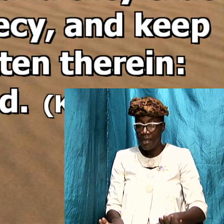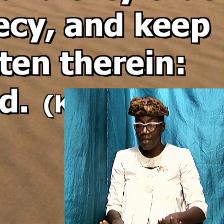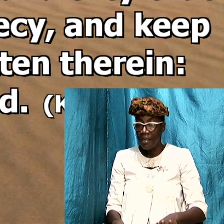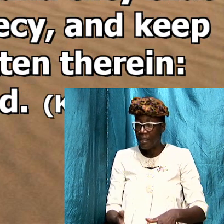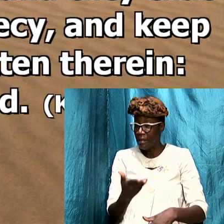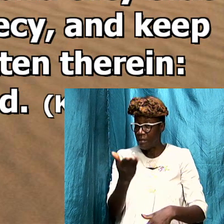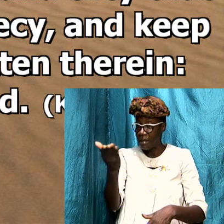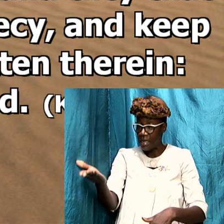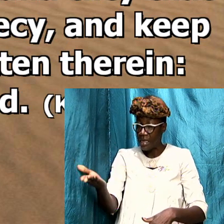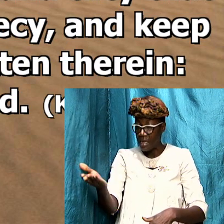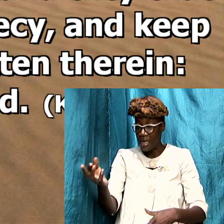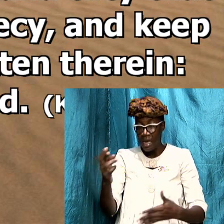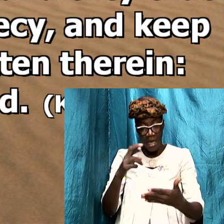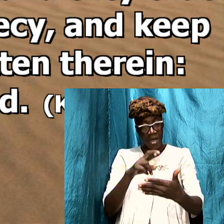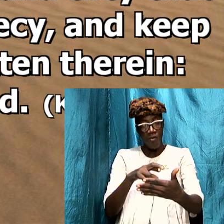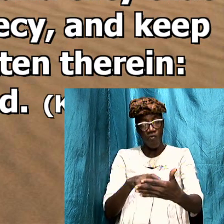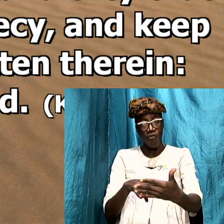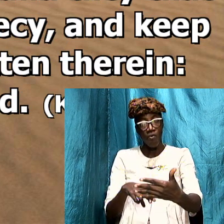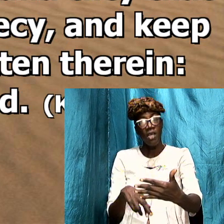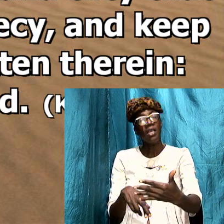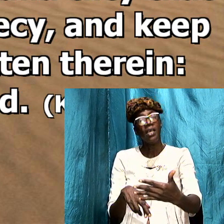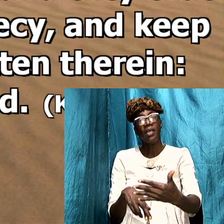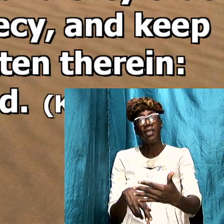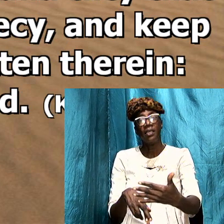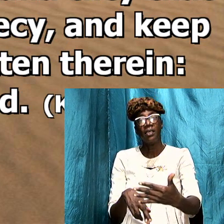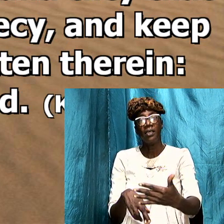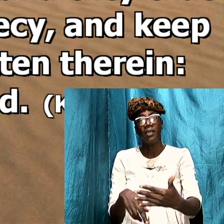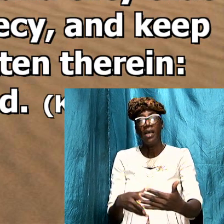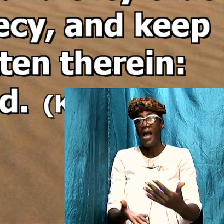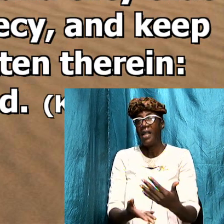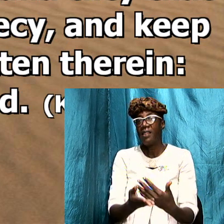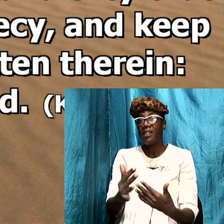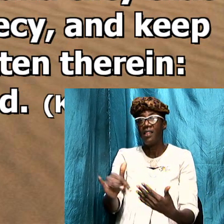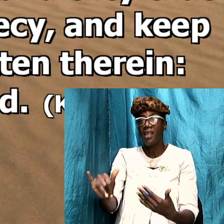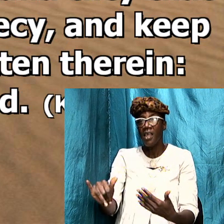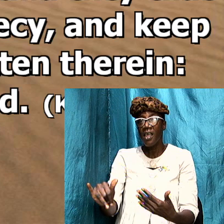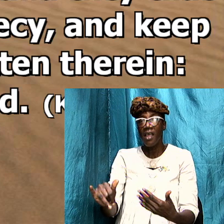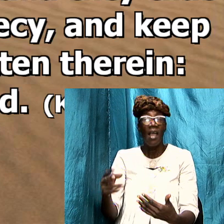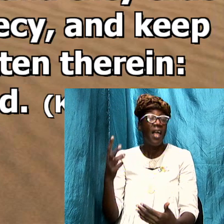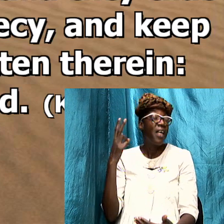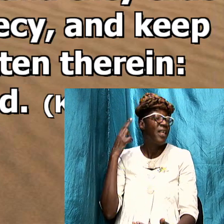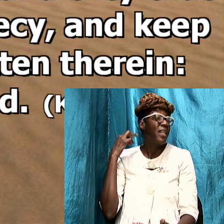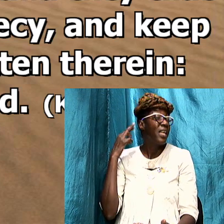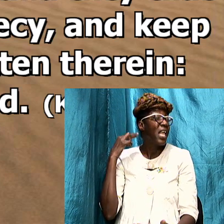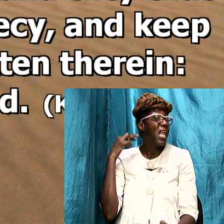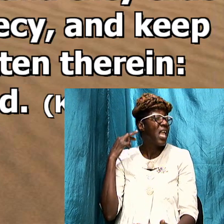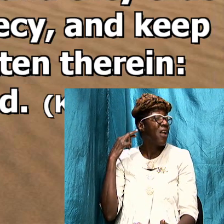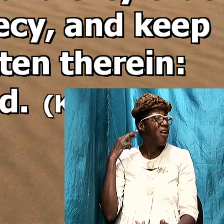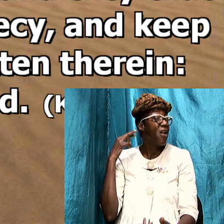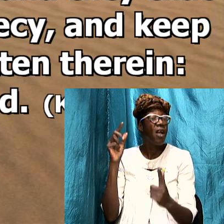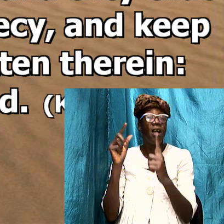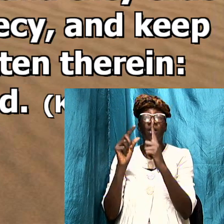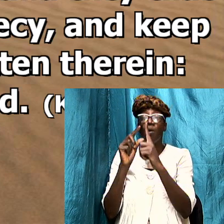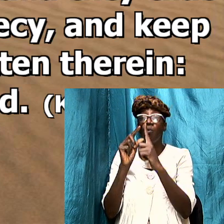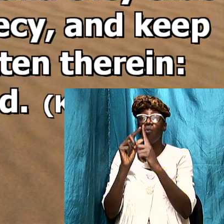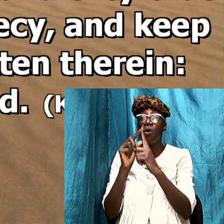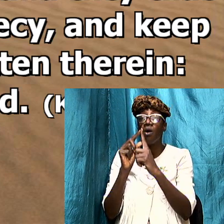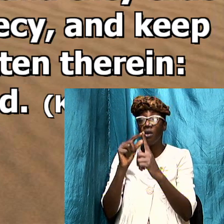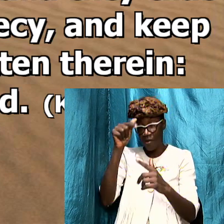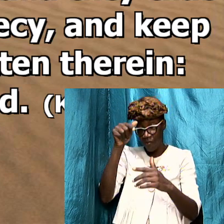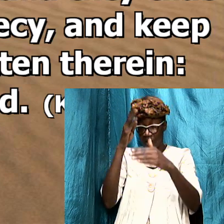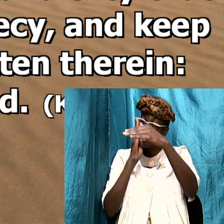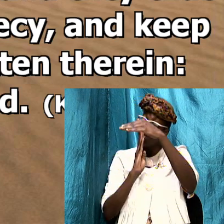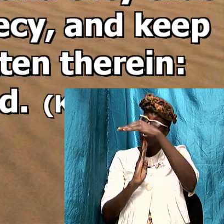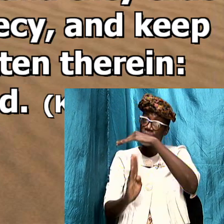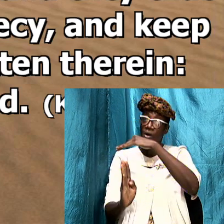that readeth and they that hear the words of this